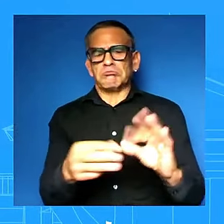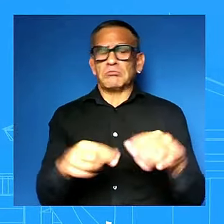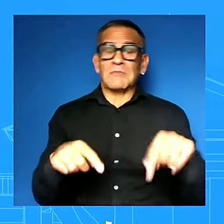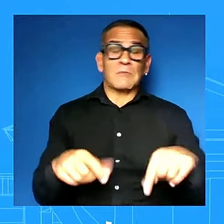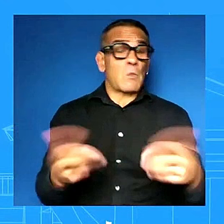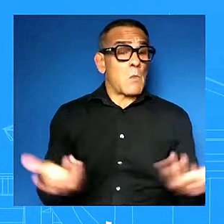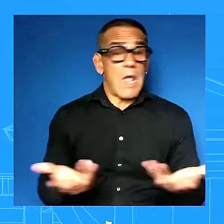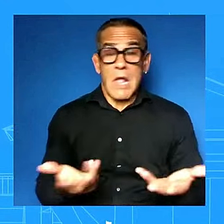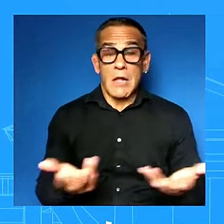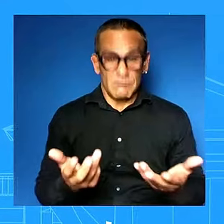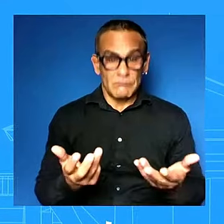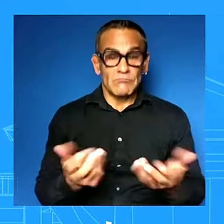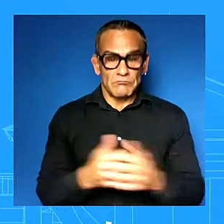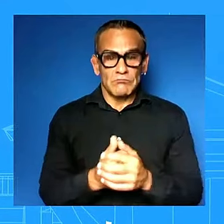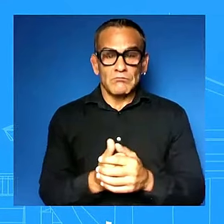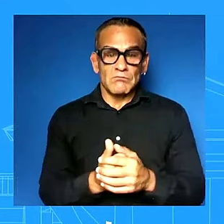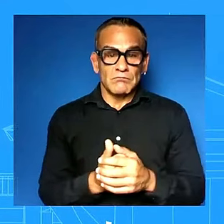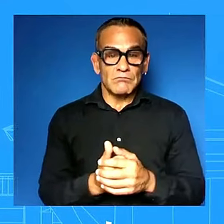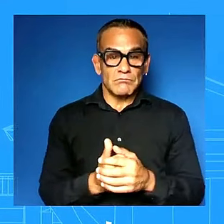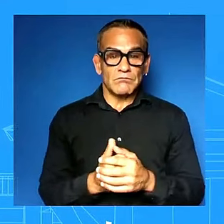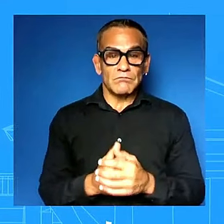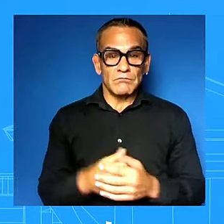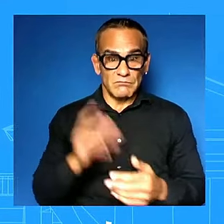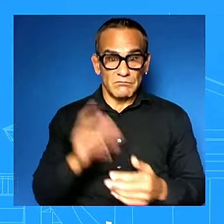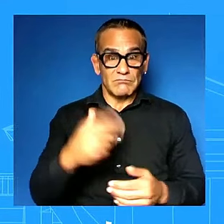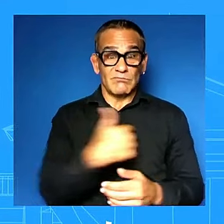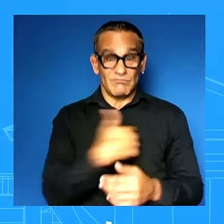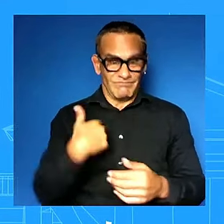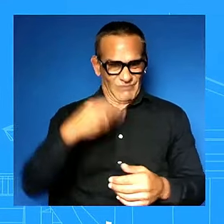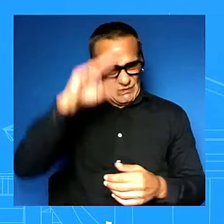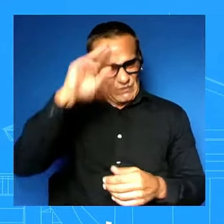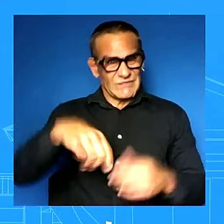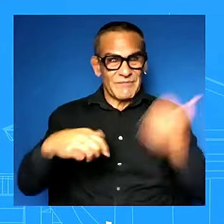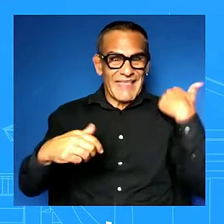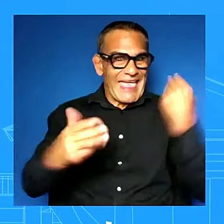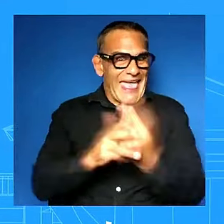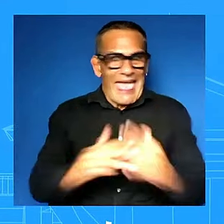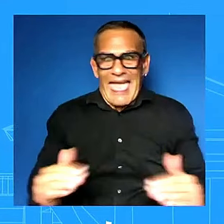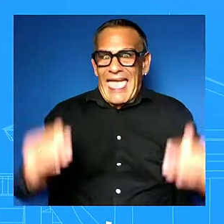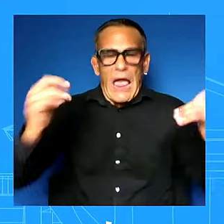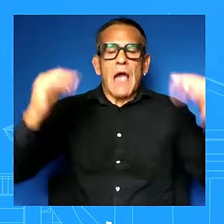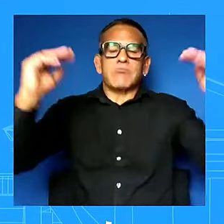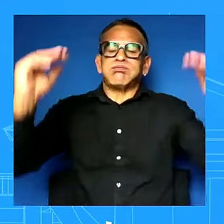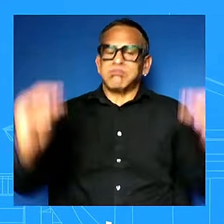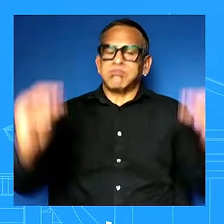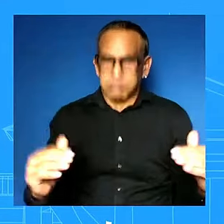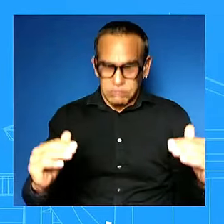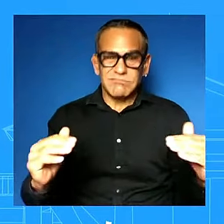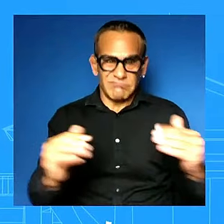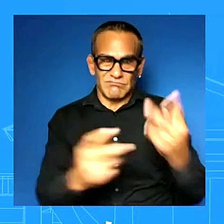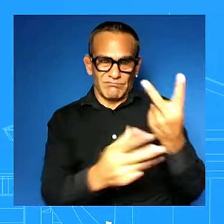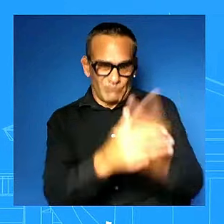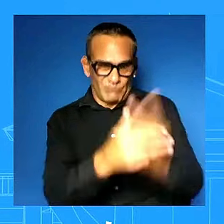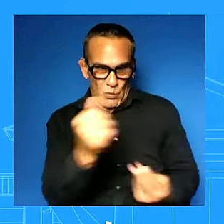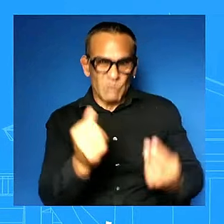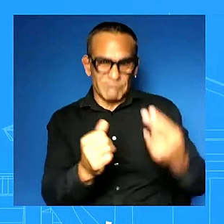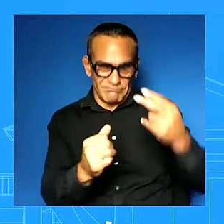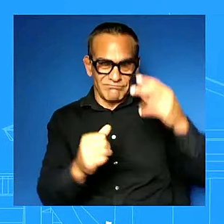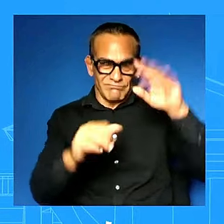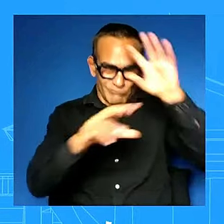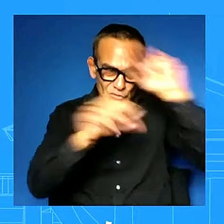down that is important to note because of the work that they've been able to do you see crap gas prices going down almost 50 percent